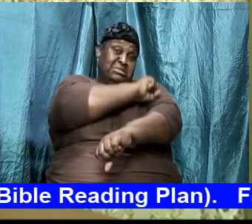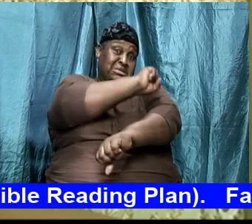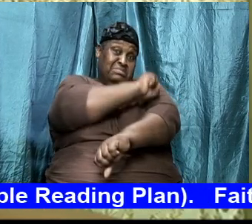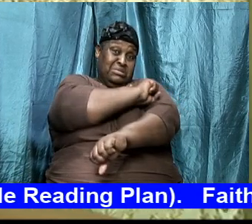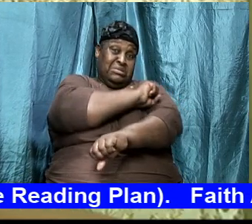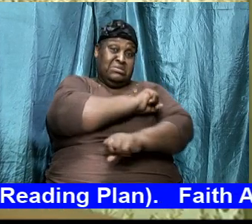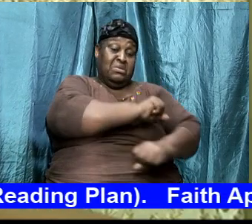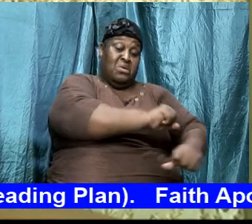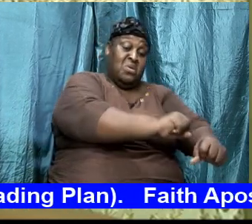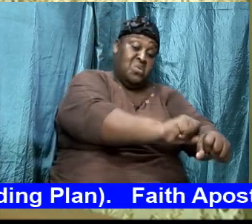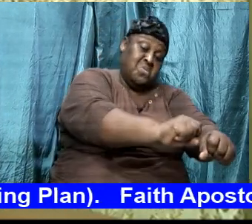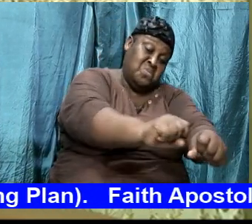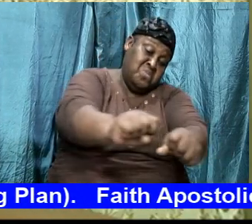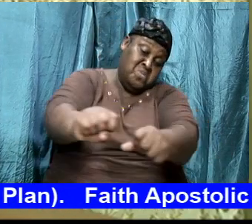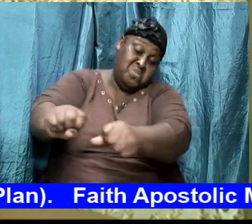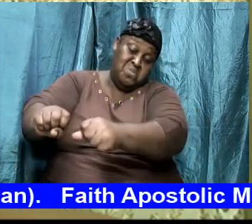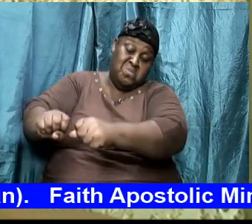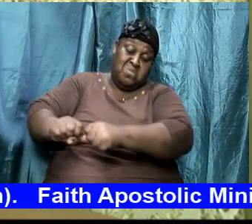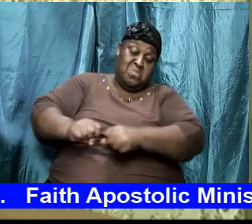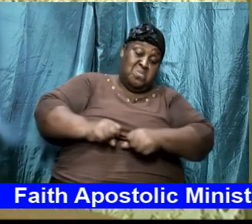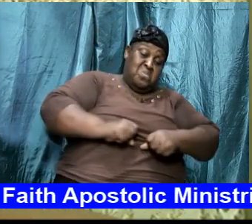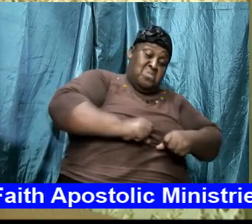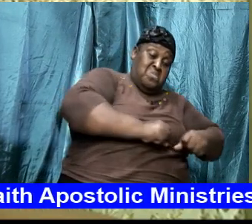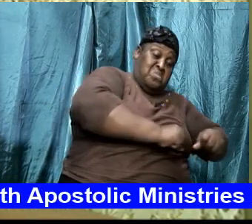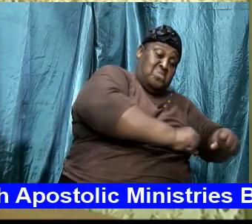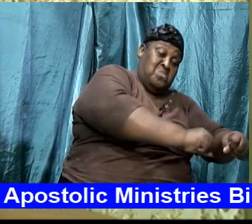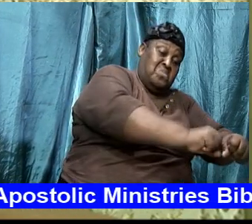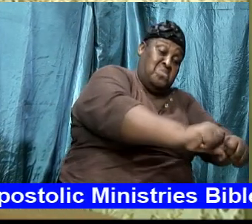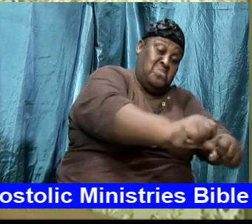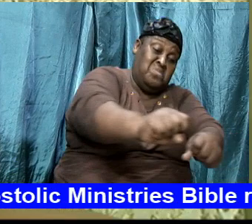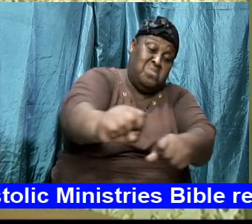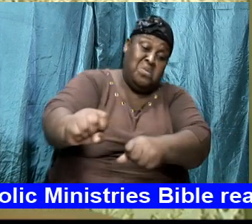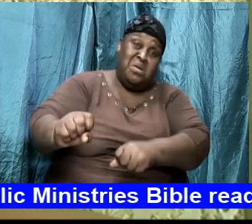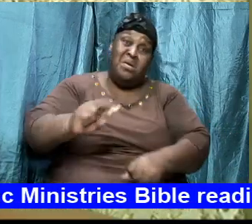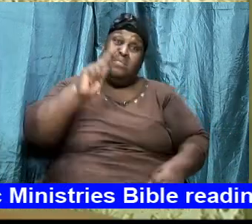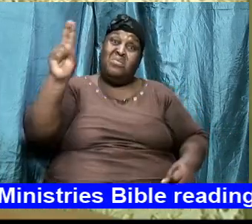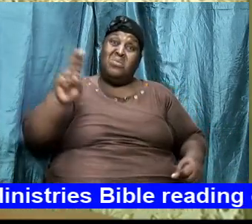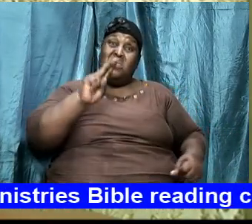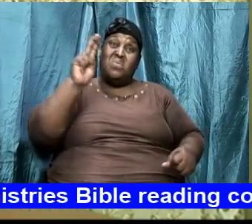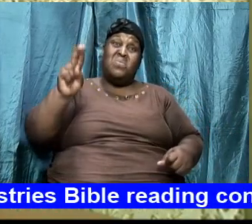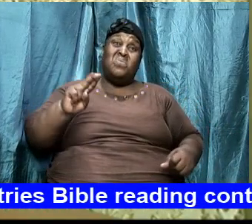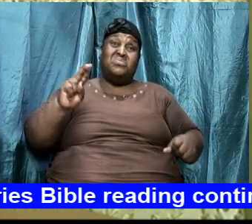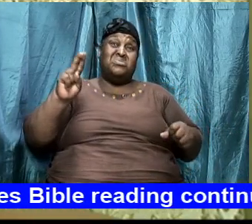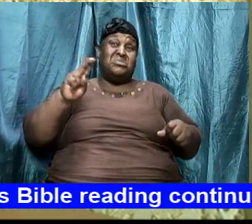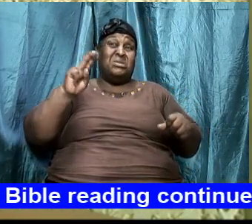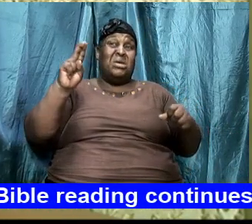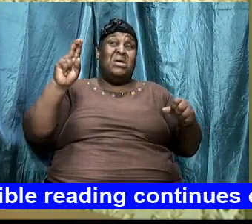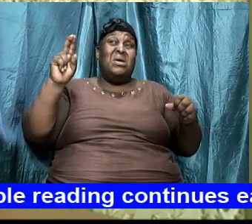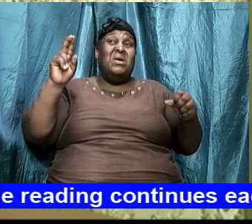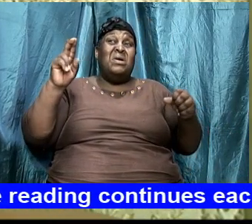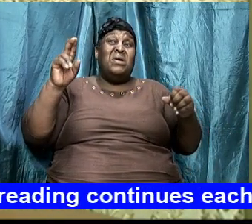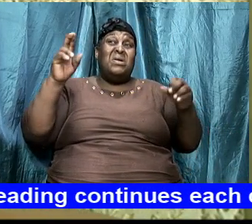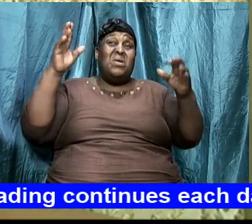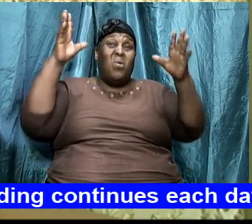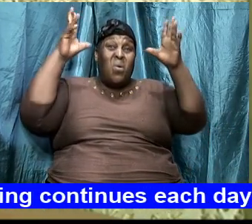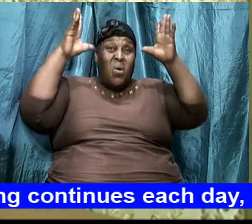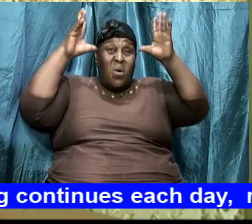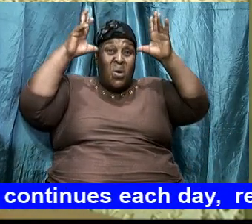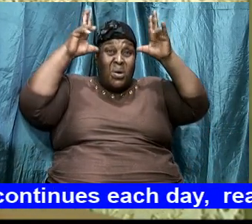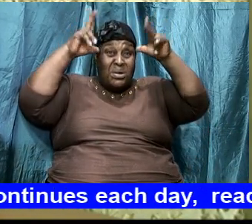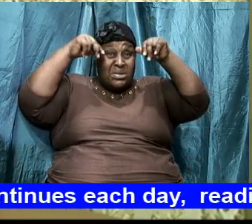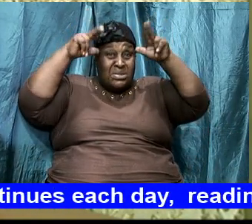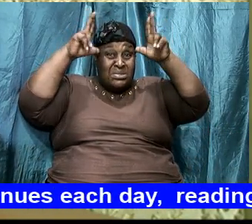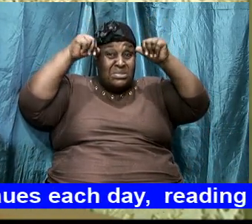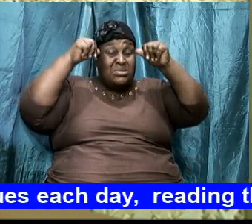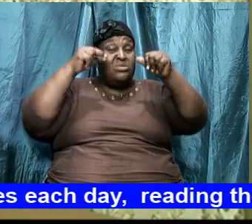what they used the horse or the coat to do Samson was now doing that because they were making a mockery of